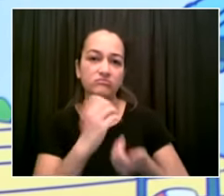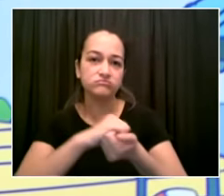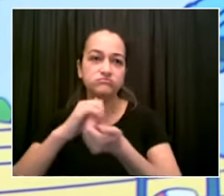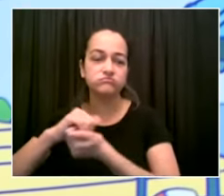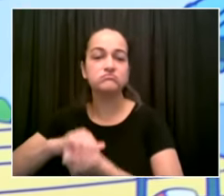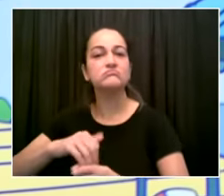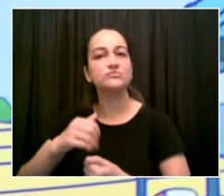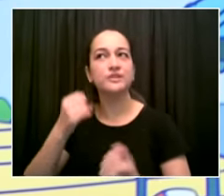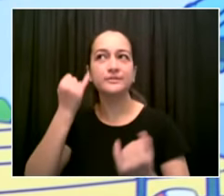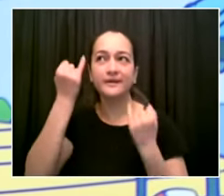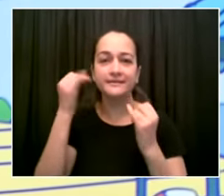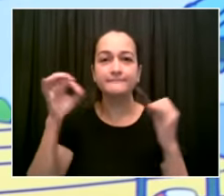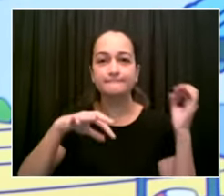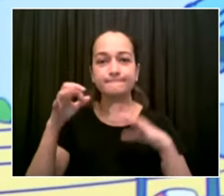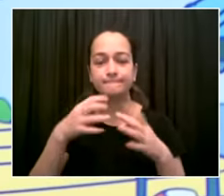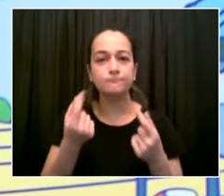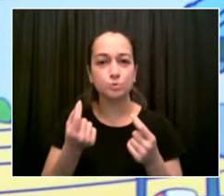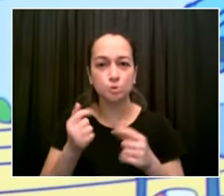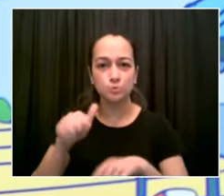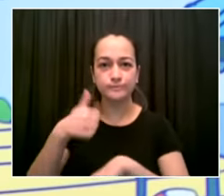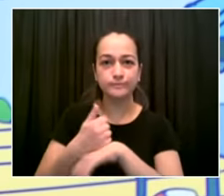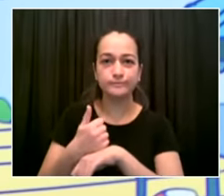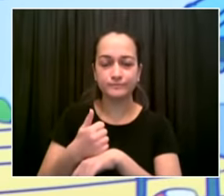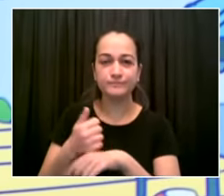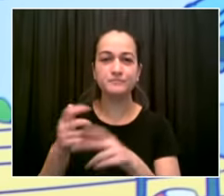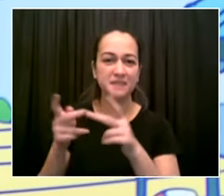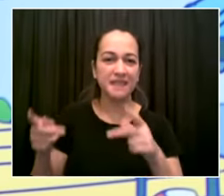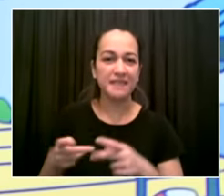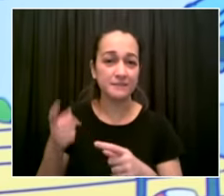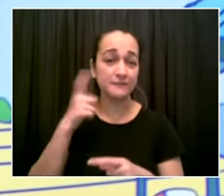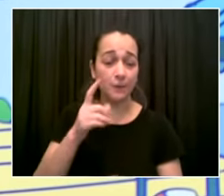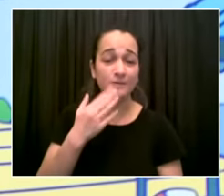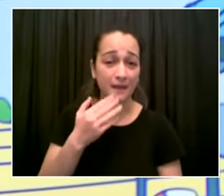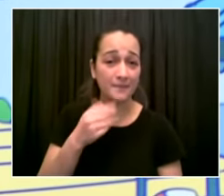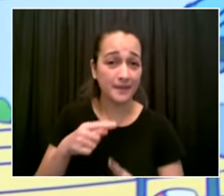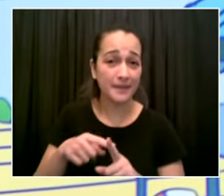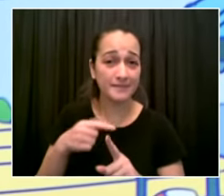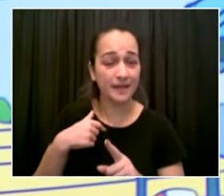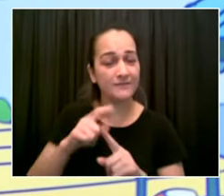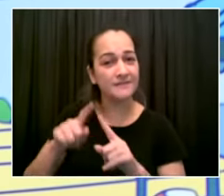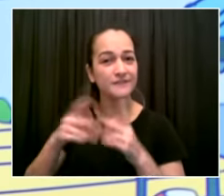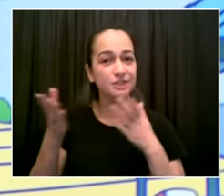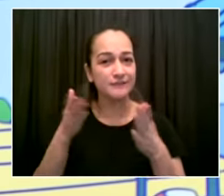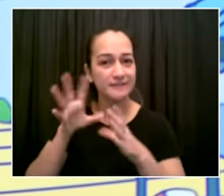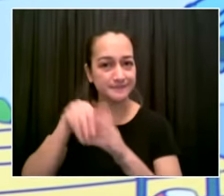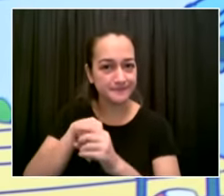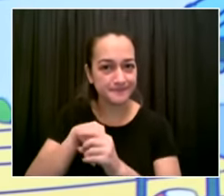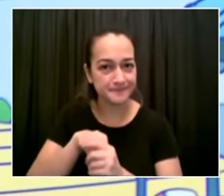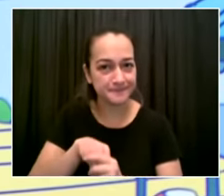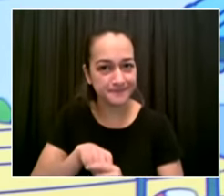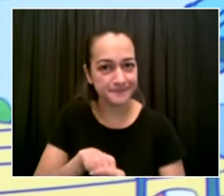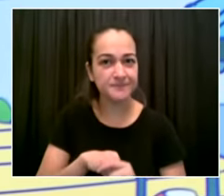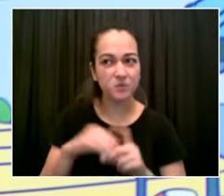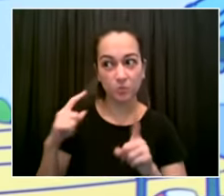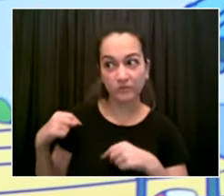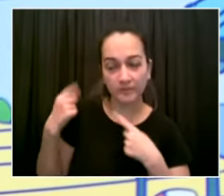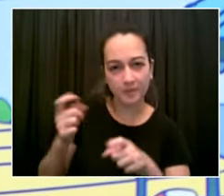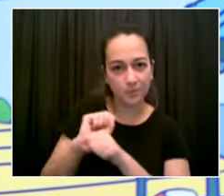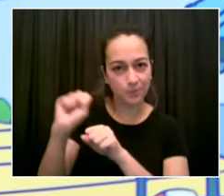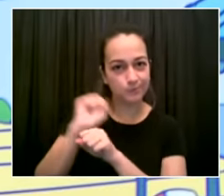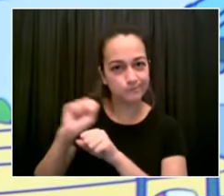save lives to change lives to make it work for staten islanders and i gotta give credit credit is due we found a solution